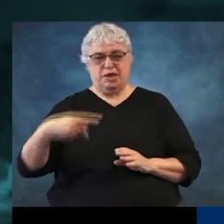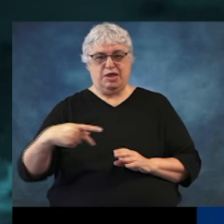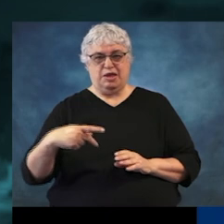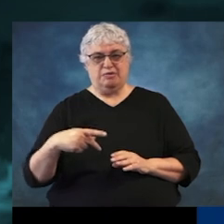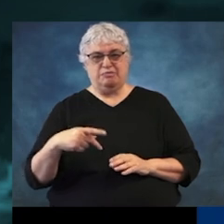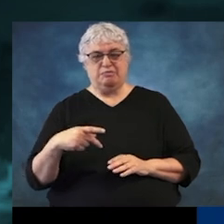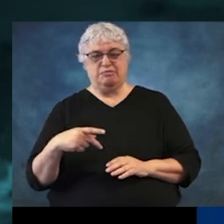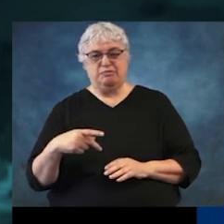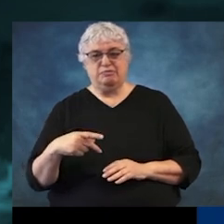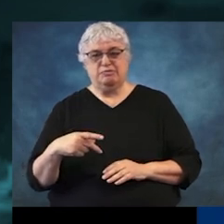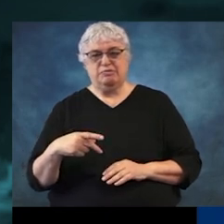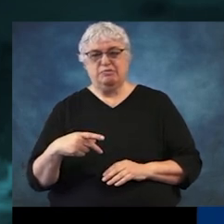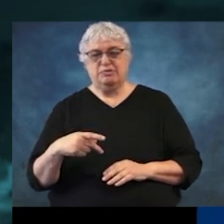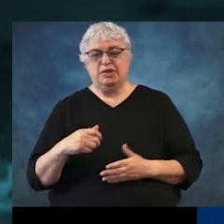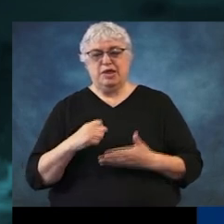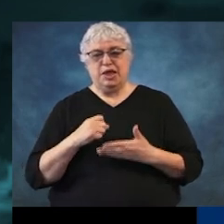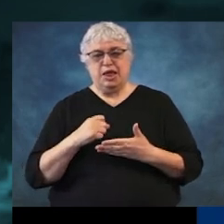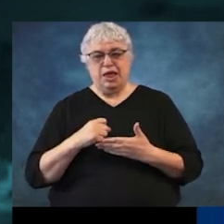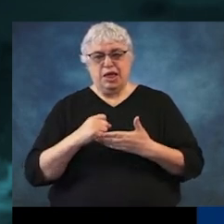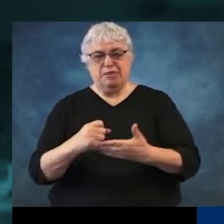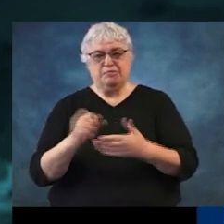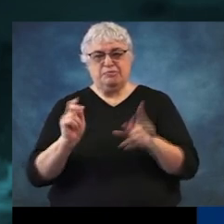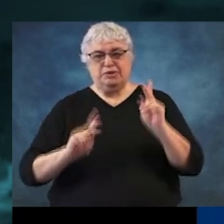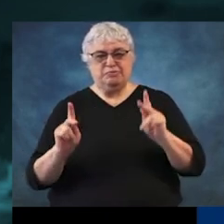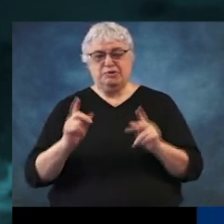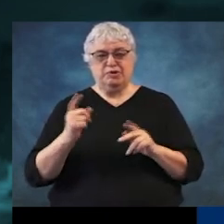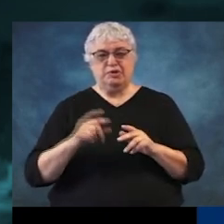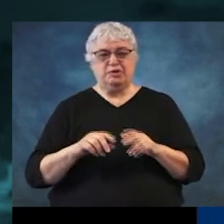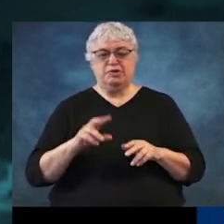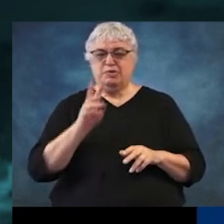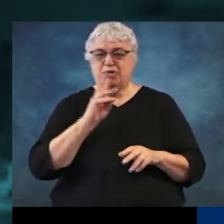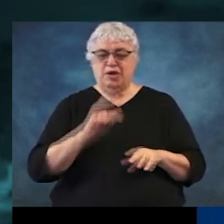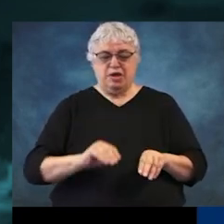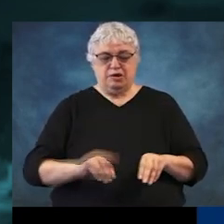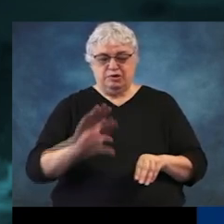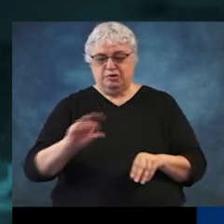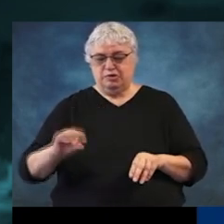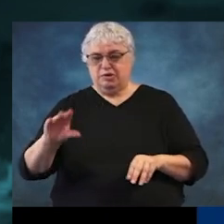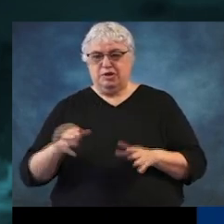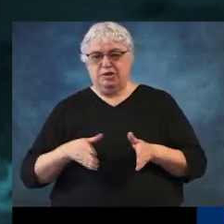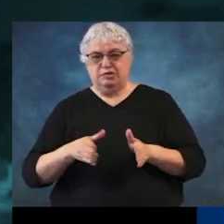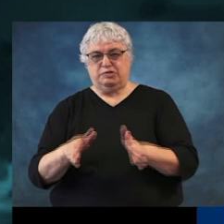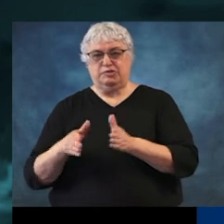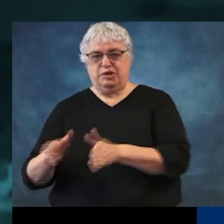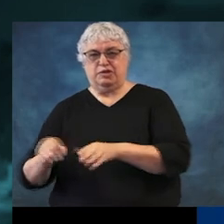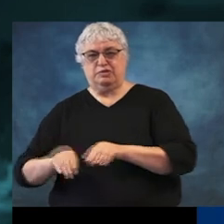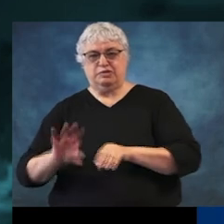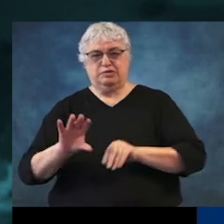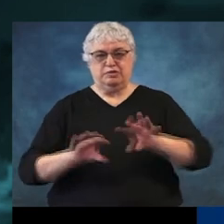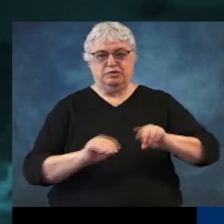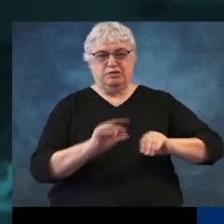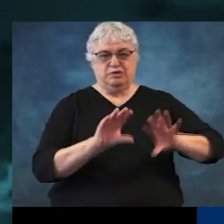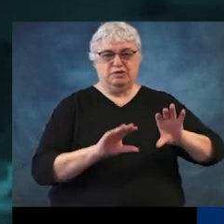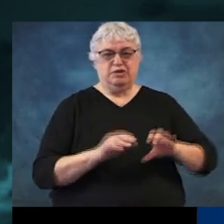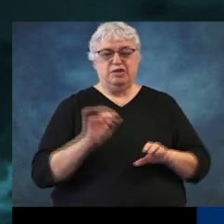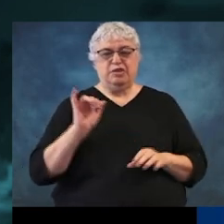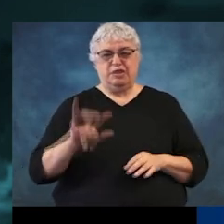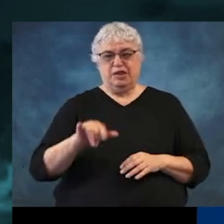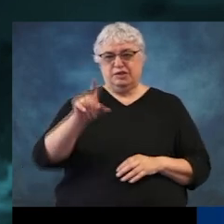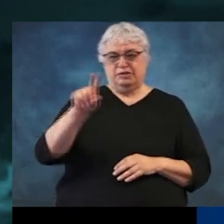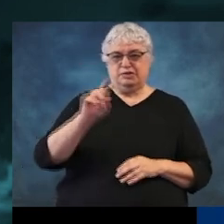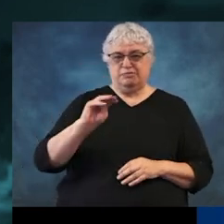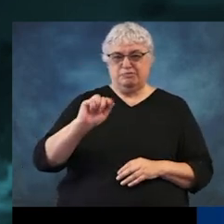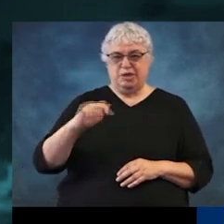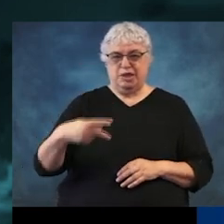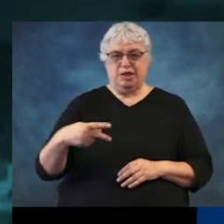that would show where we could be having that street flooding and street ponding from the rainfall rates. But this particular map is